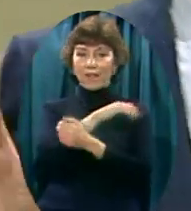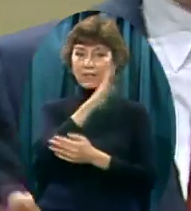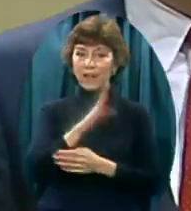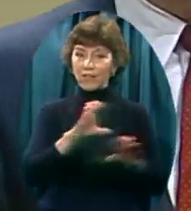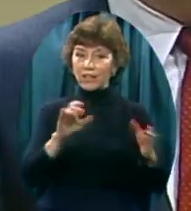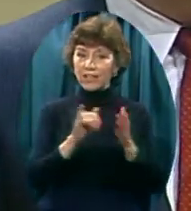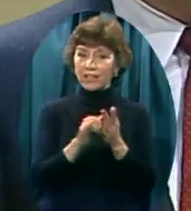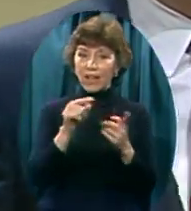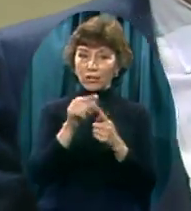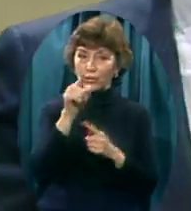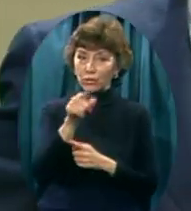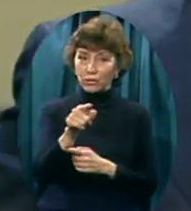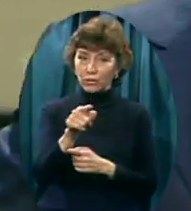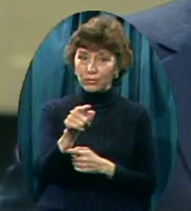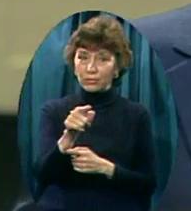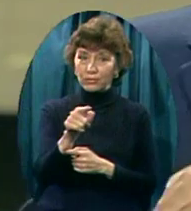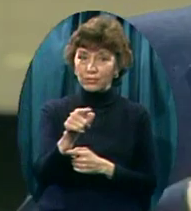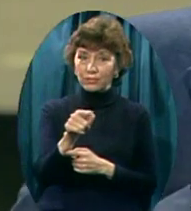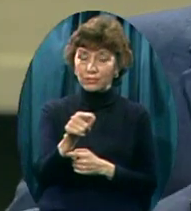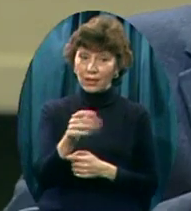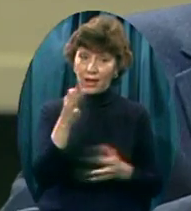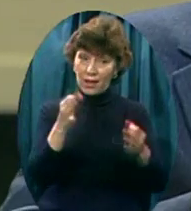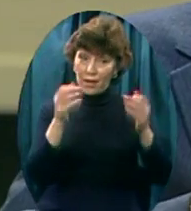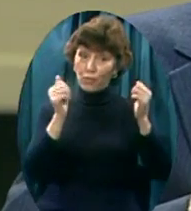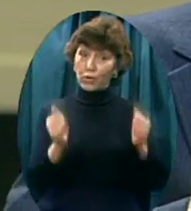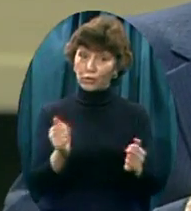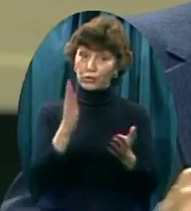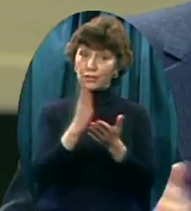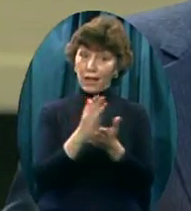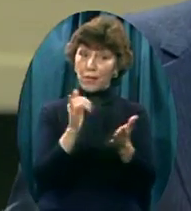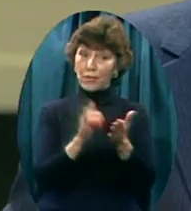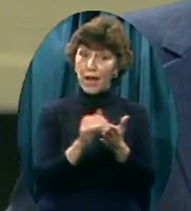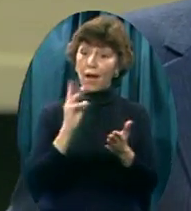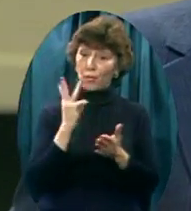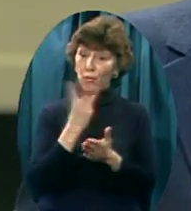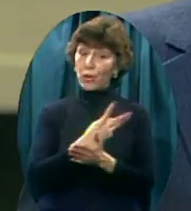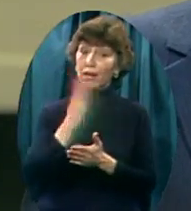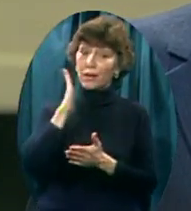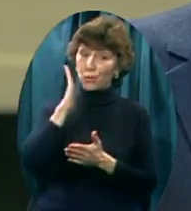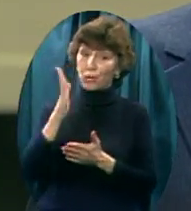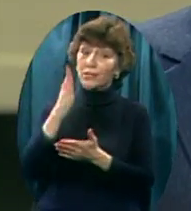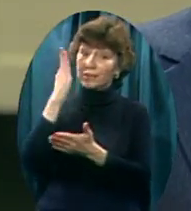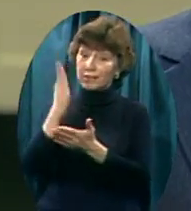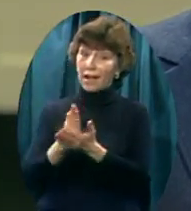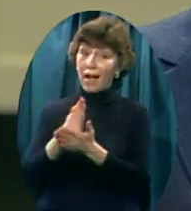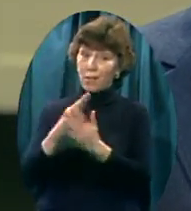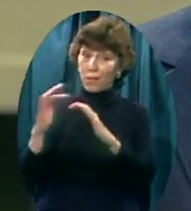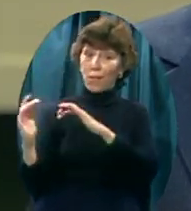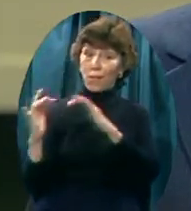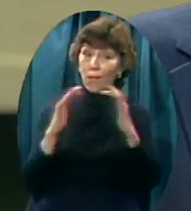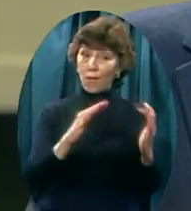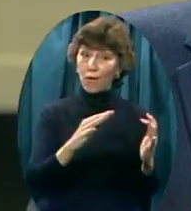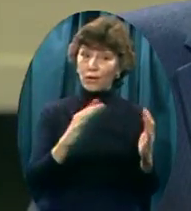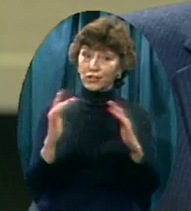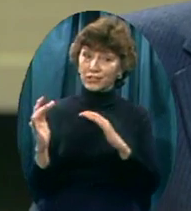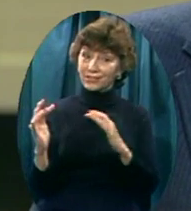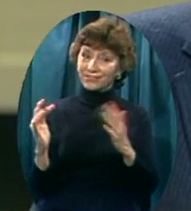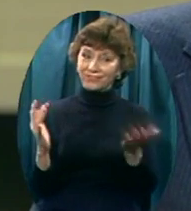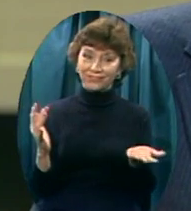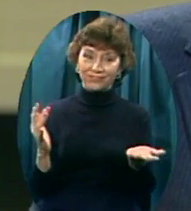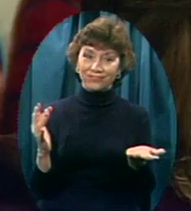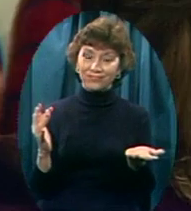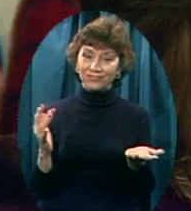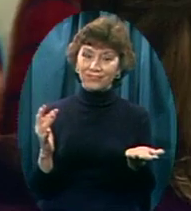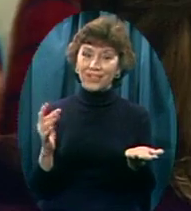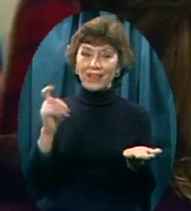stop all the wars We're not going to stop it By disarming Until that same love Has baptized the Soviets